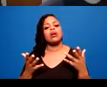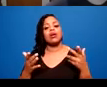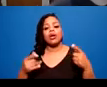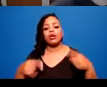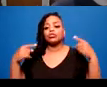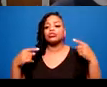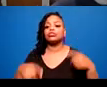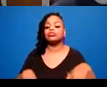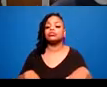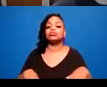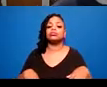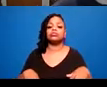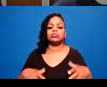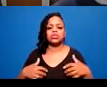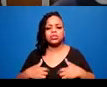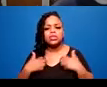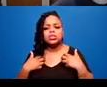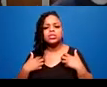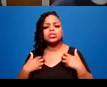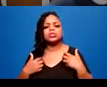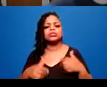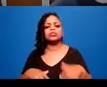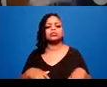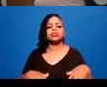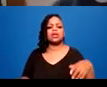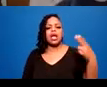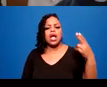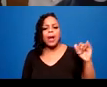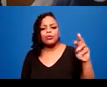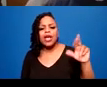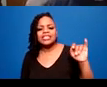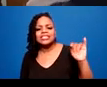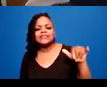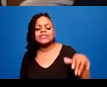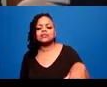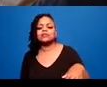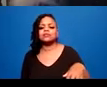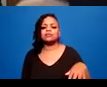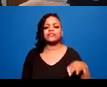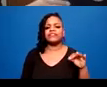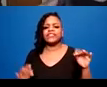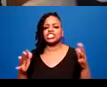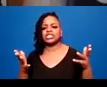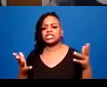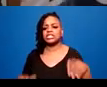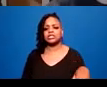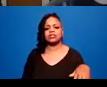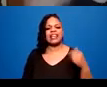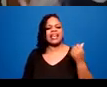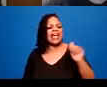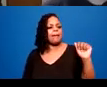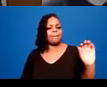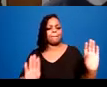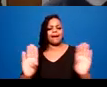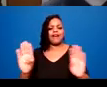hyperactivity or fidgeting. Anything that rejects or attempts to reject the